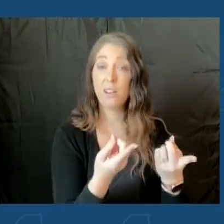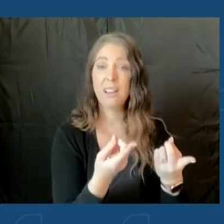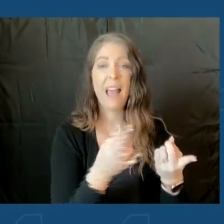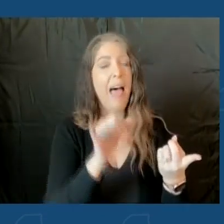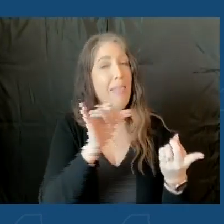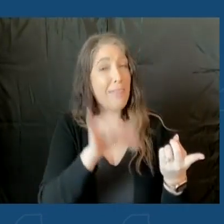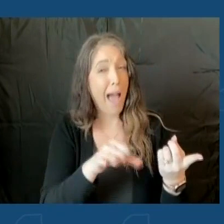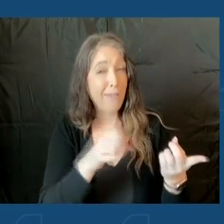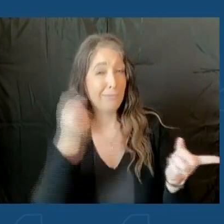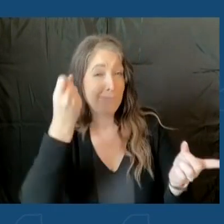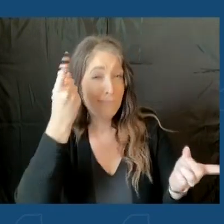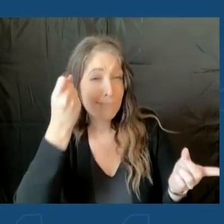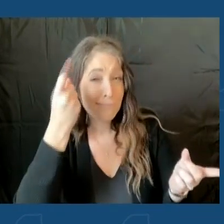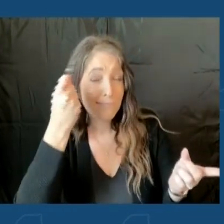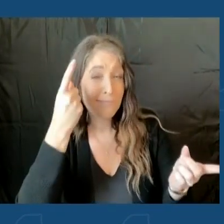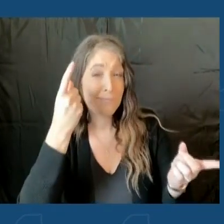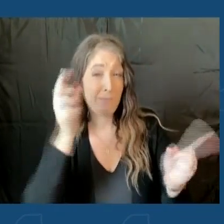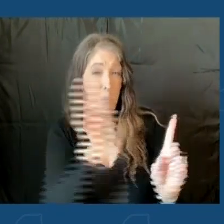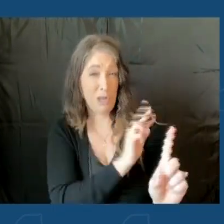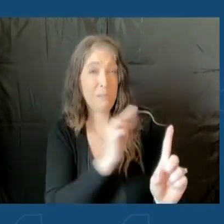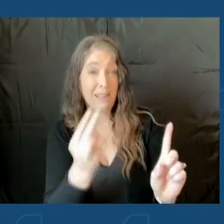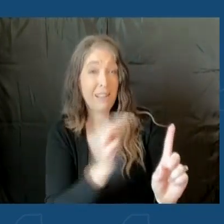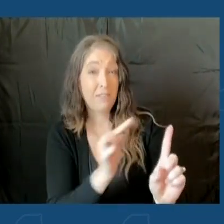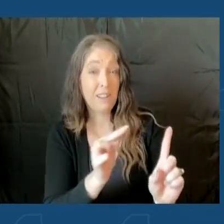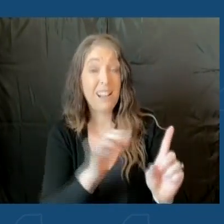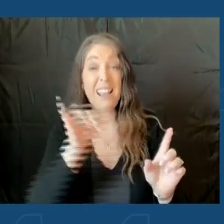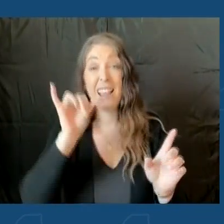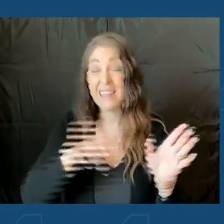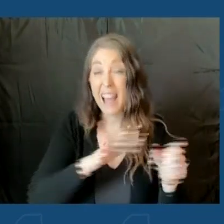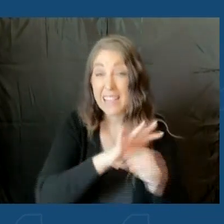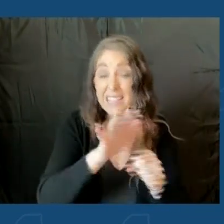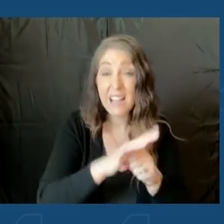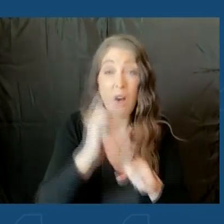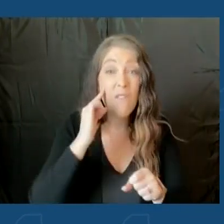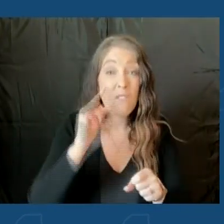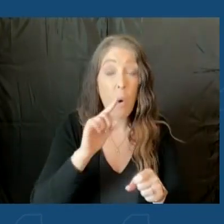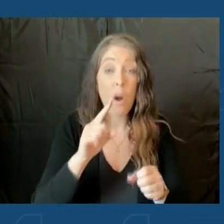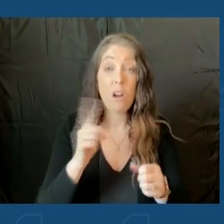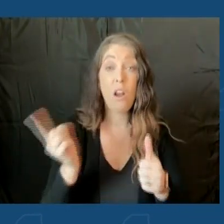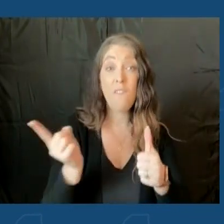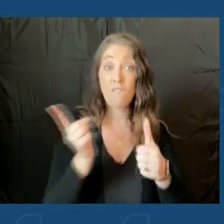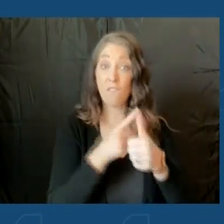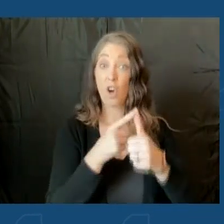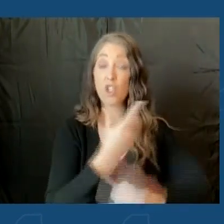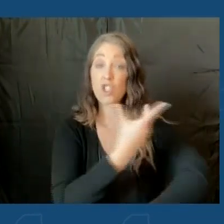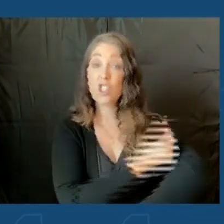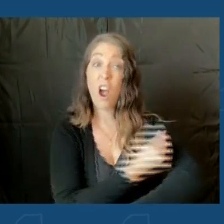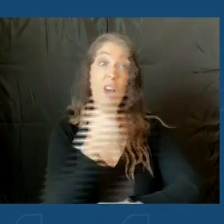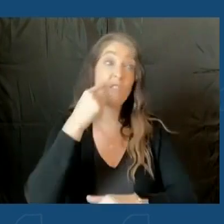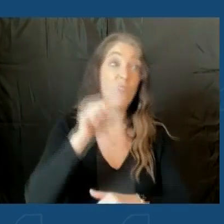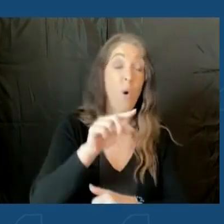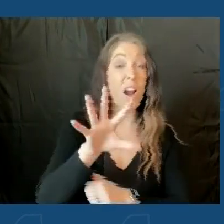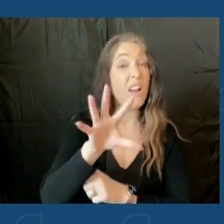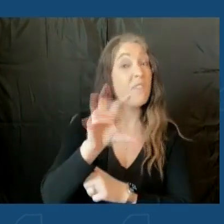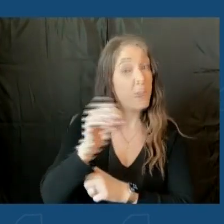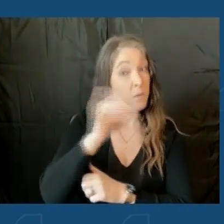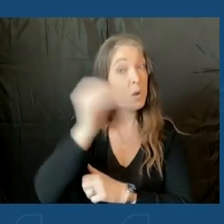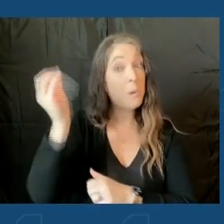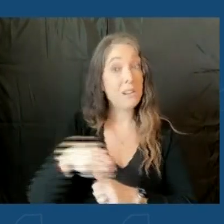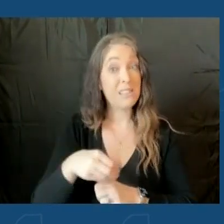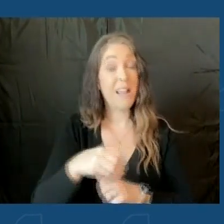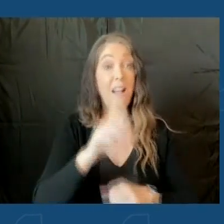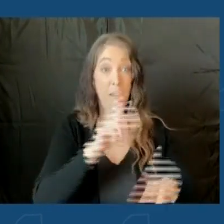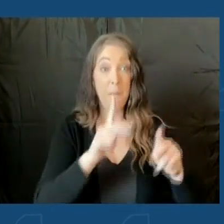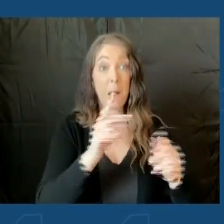by the way, just to give you a perspective, that's enough vaccines for the first shot for about 50% of the population at